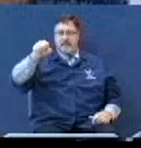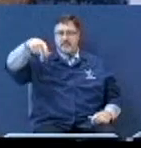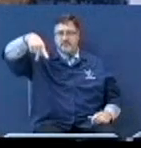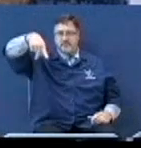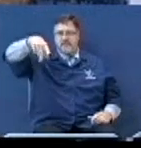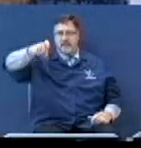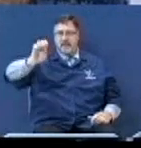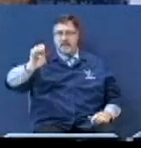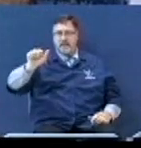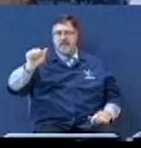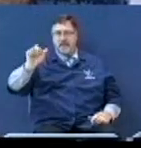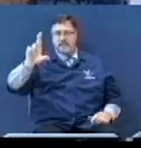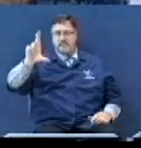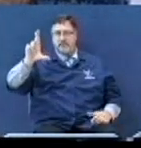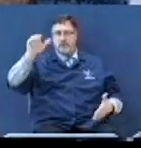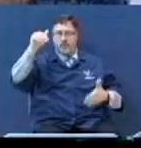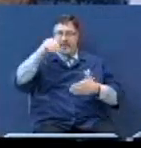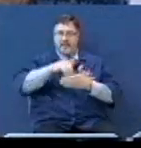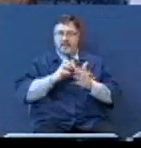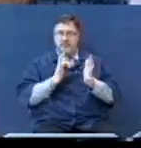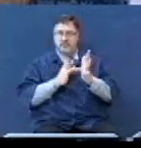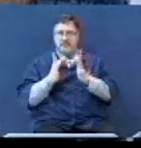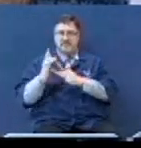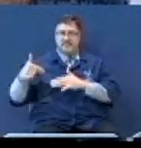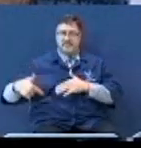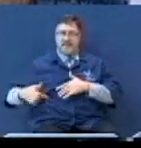side it punctured his lungs